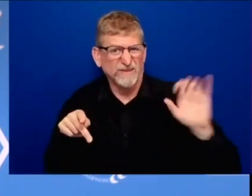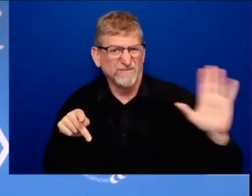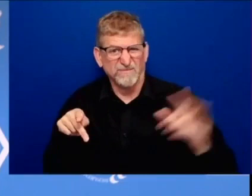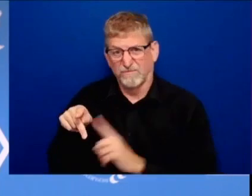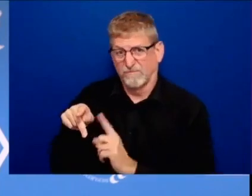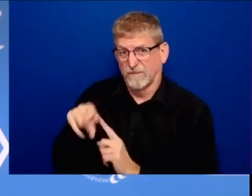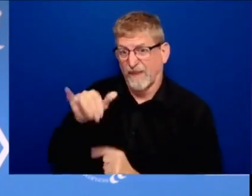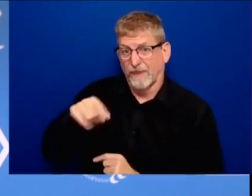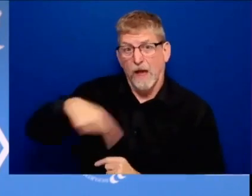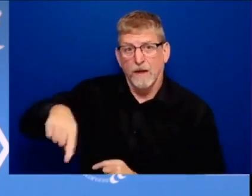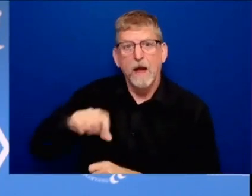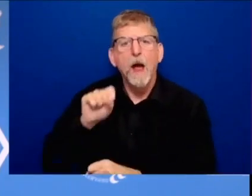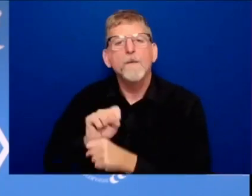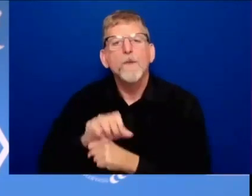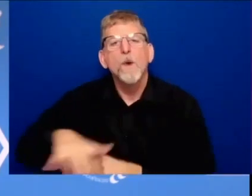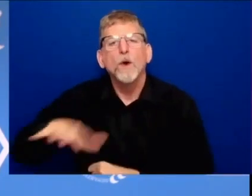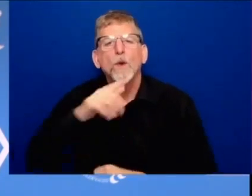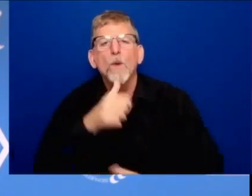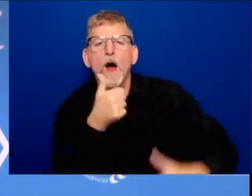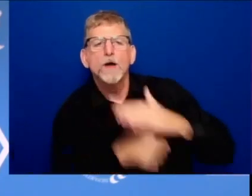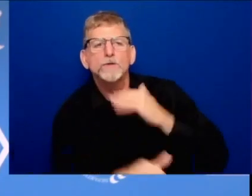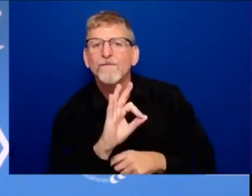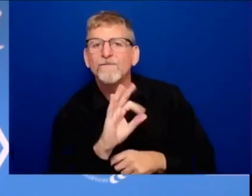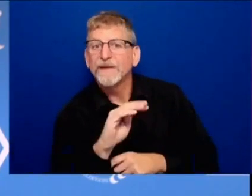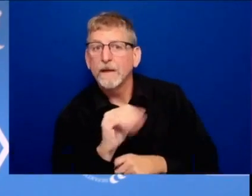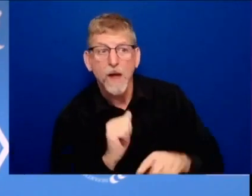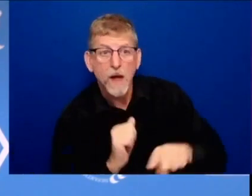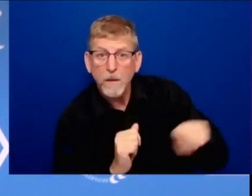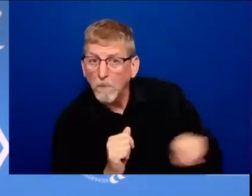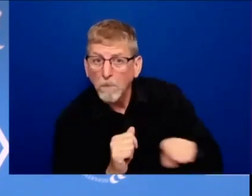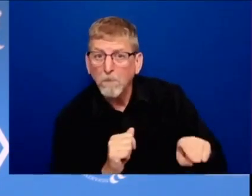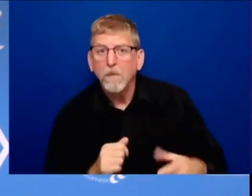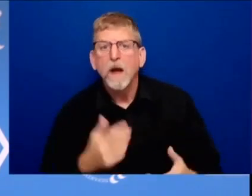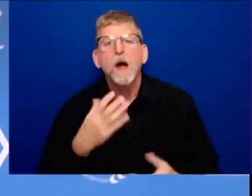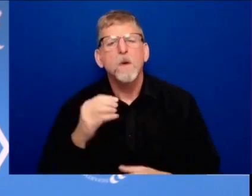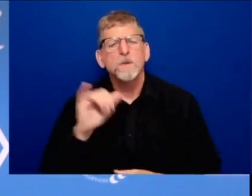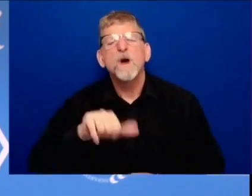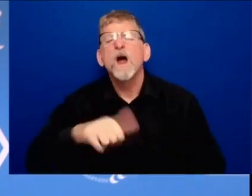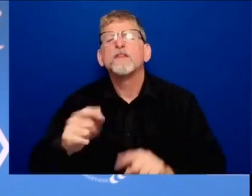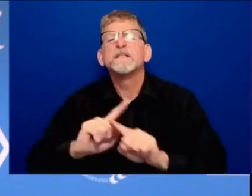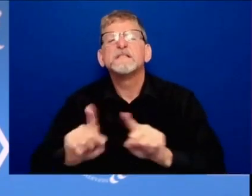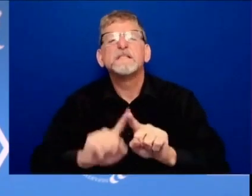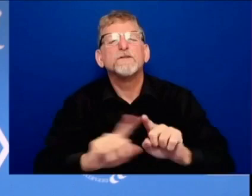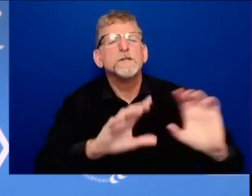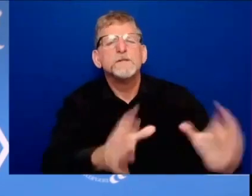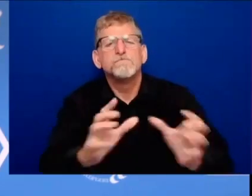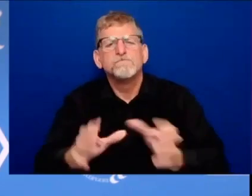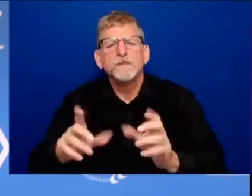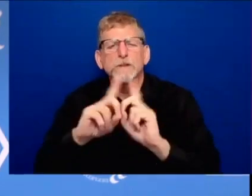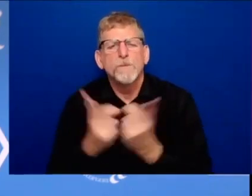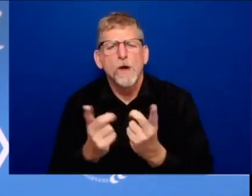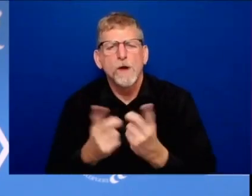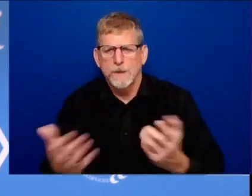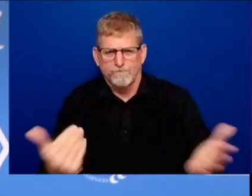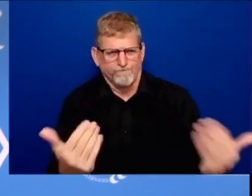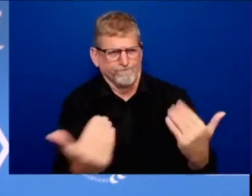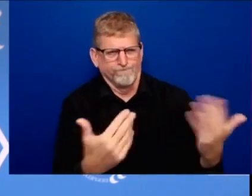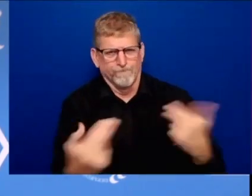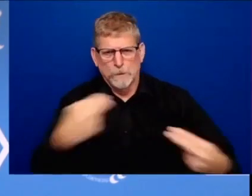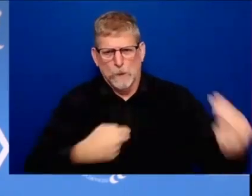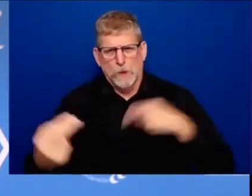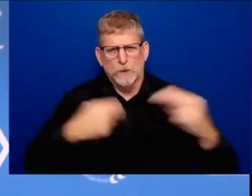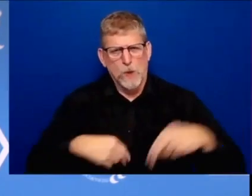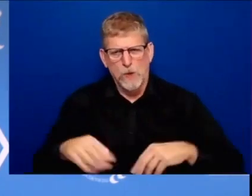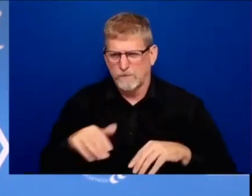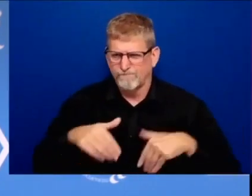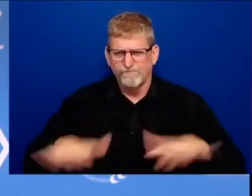and more departments to come all told we're on track to surpass the goal i said